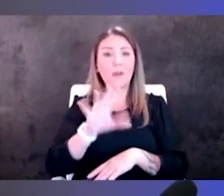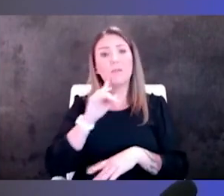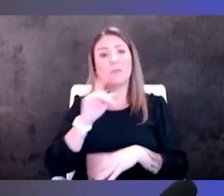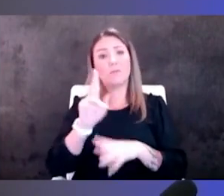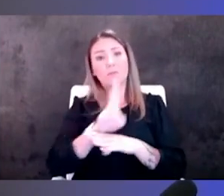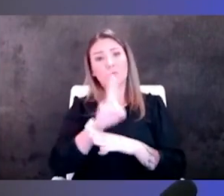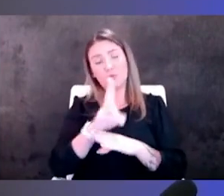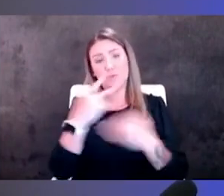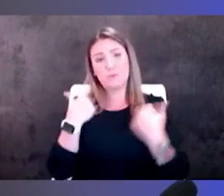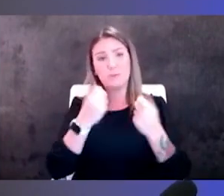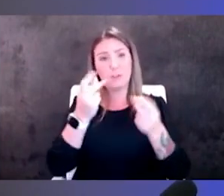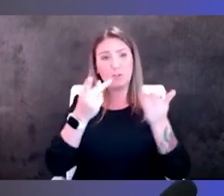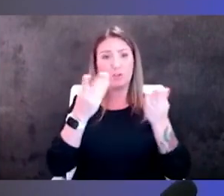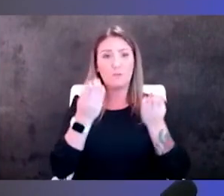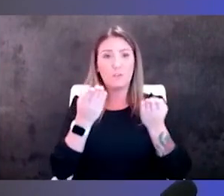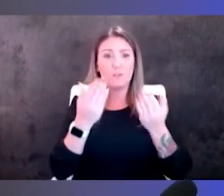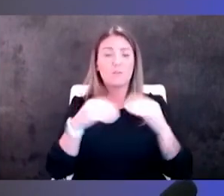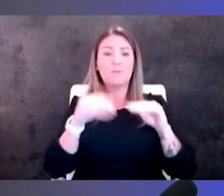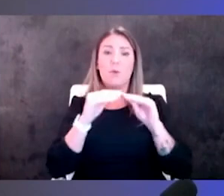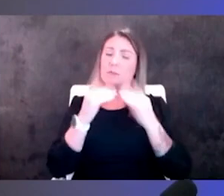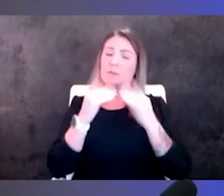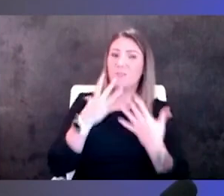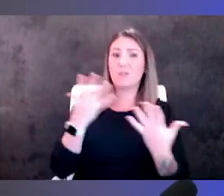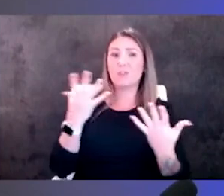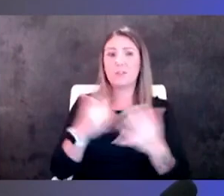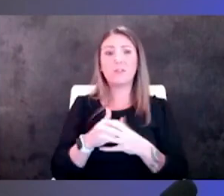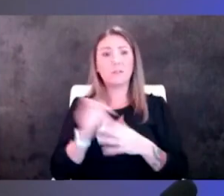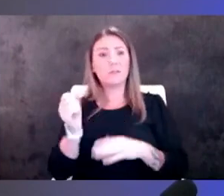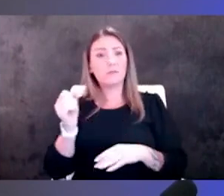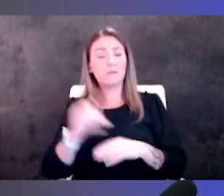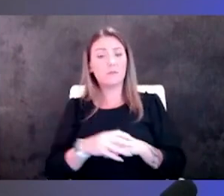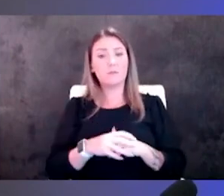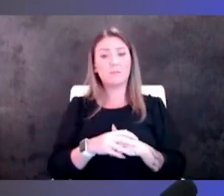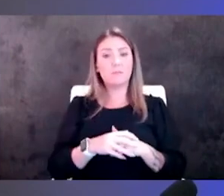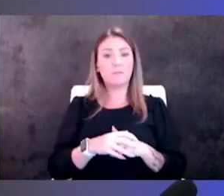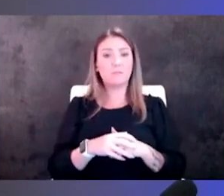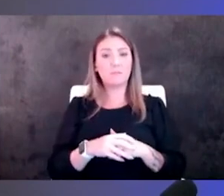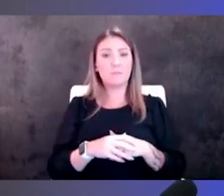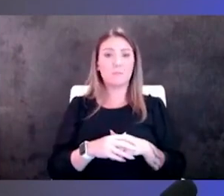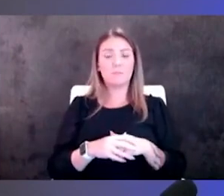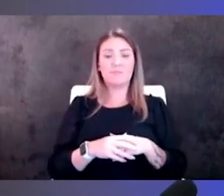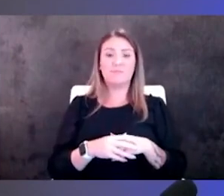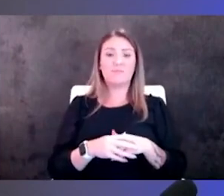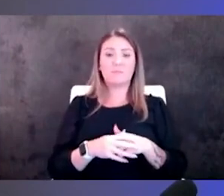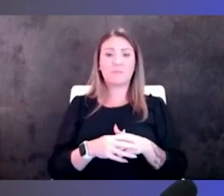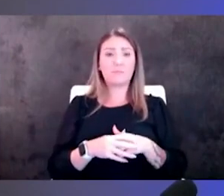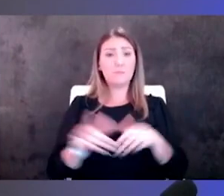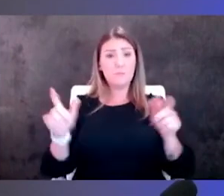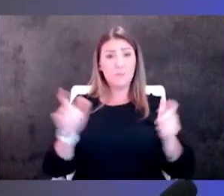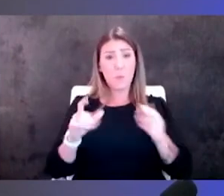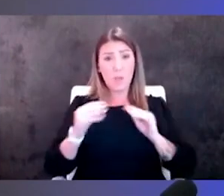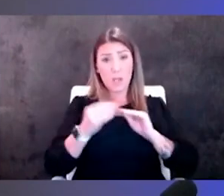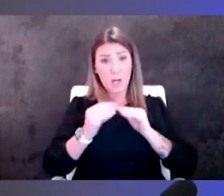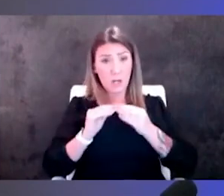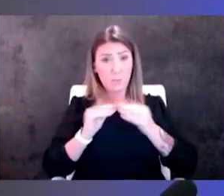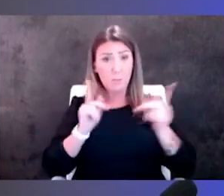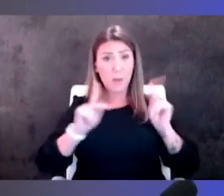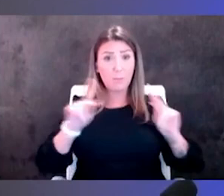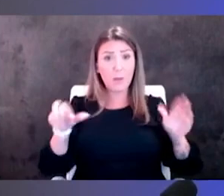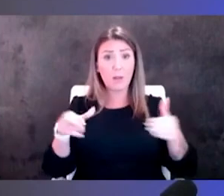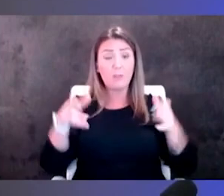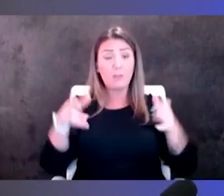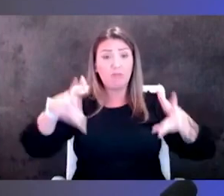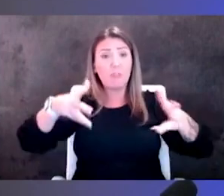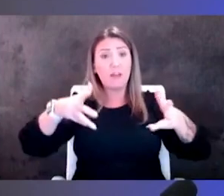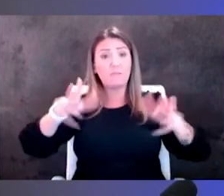bit more yeah unfortunately and so yeah so you you've got um you know a smaller number of population left to deliver some of